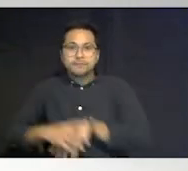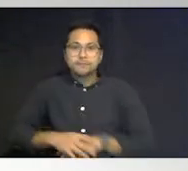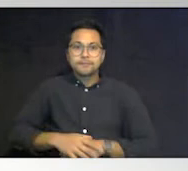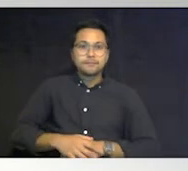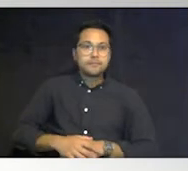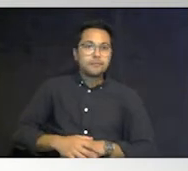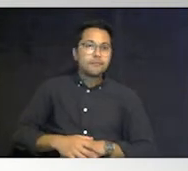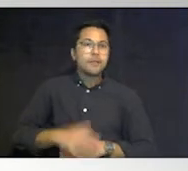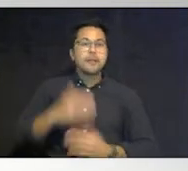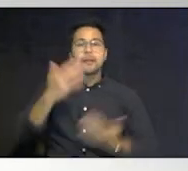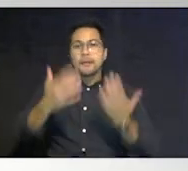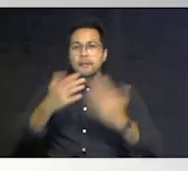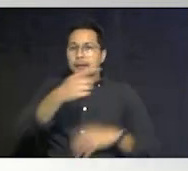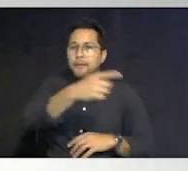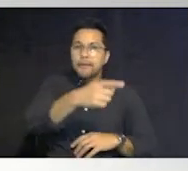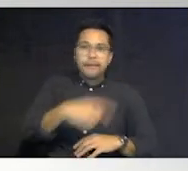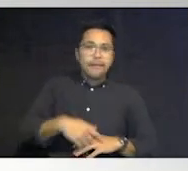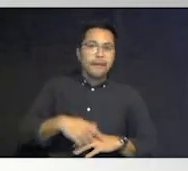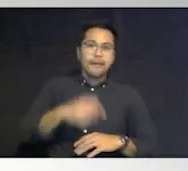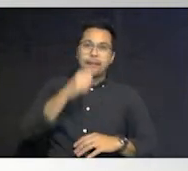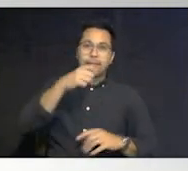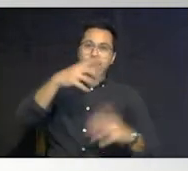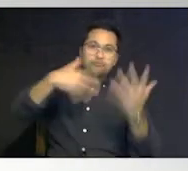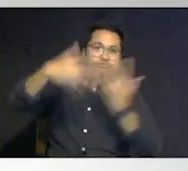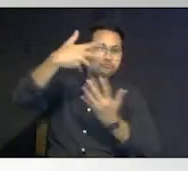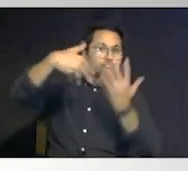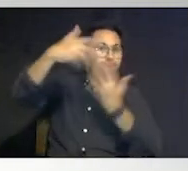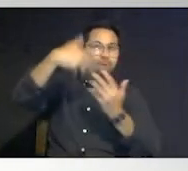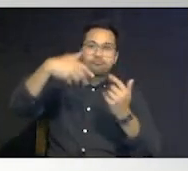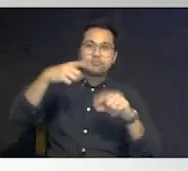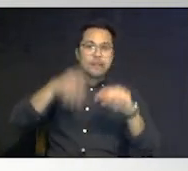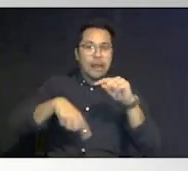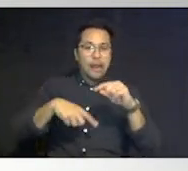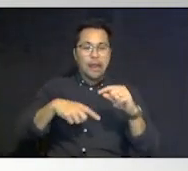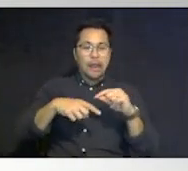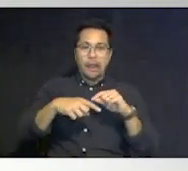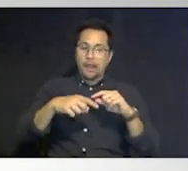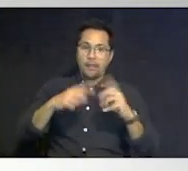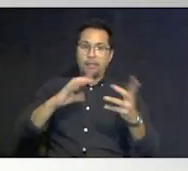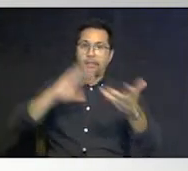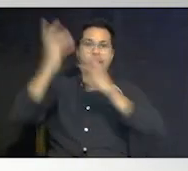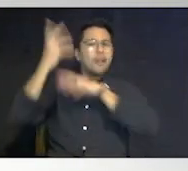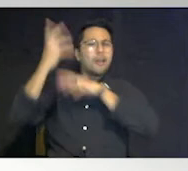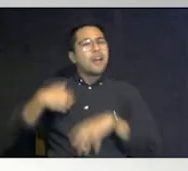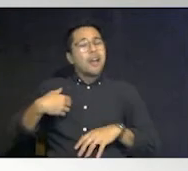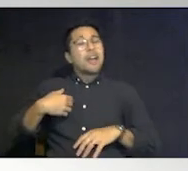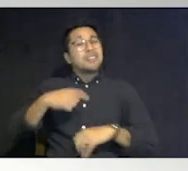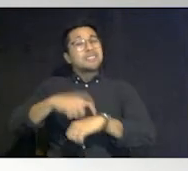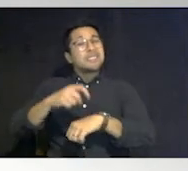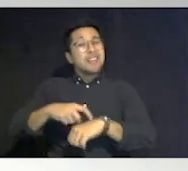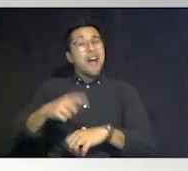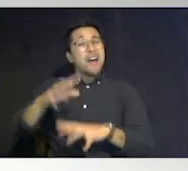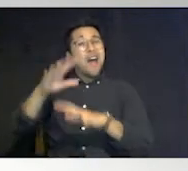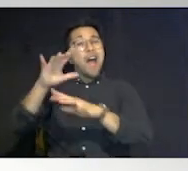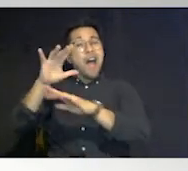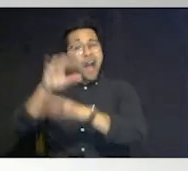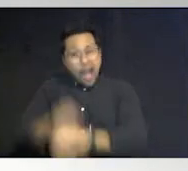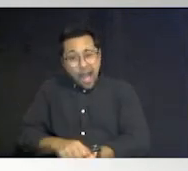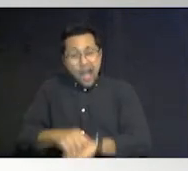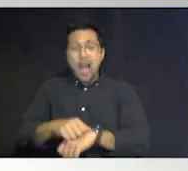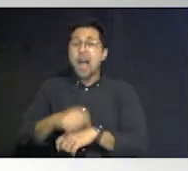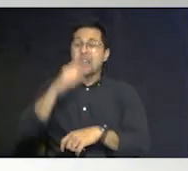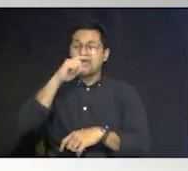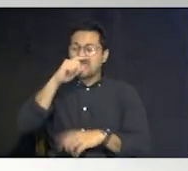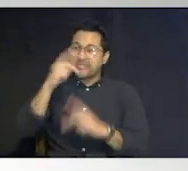with a companion or a natural support all of those services became interrupted and it took some time to work through that to give